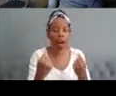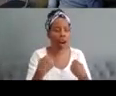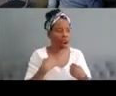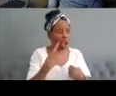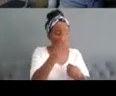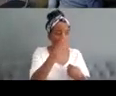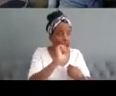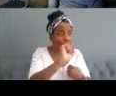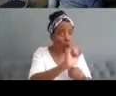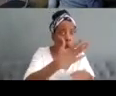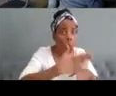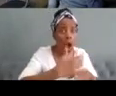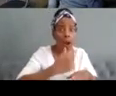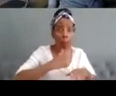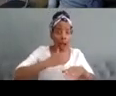practice more generally